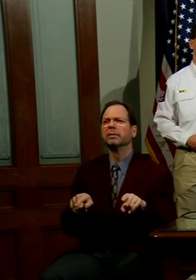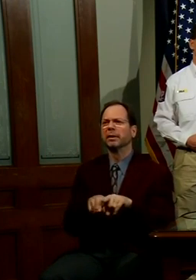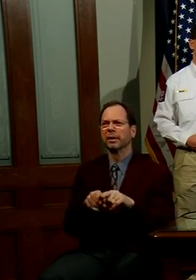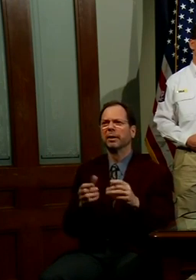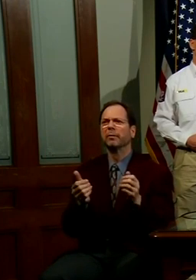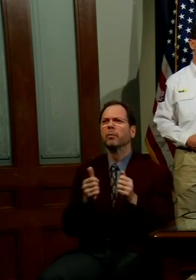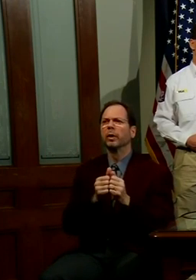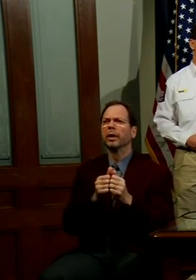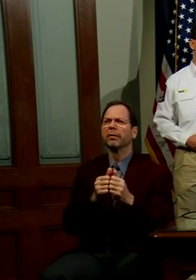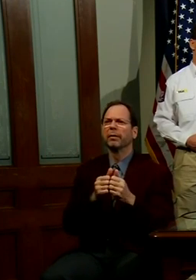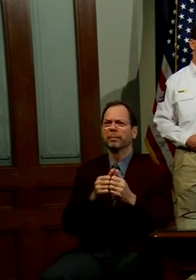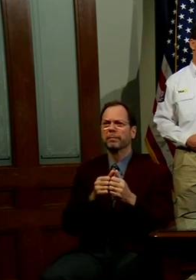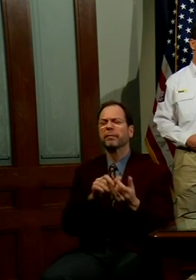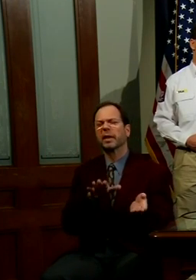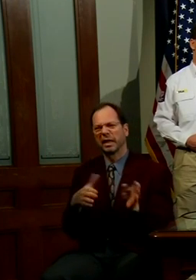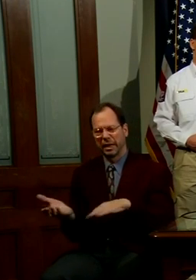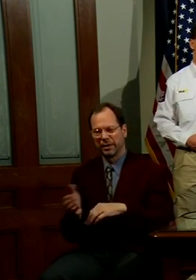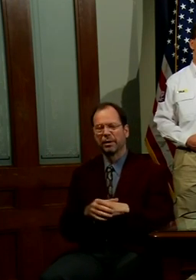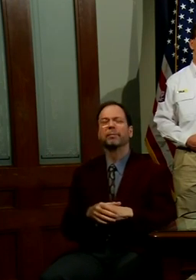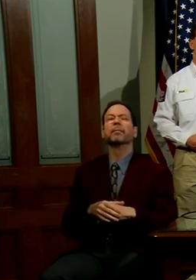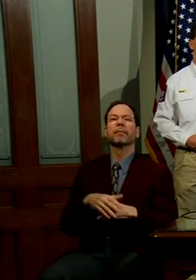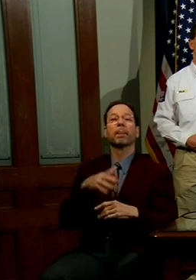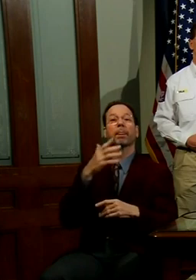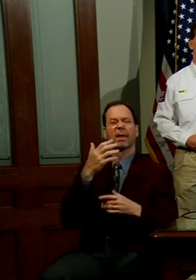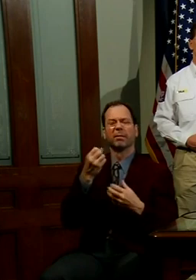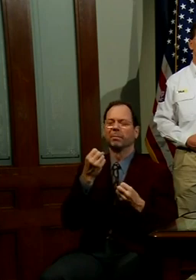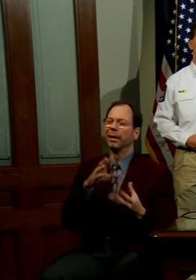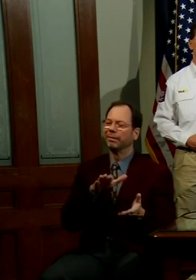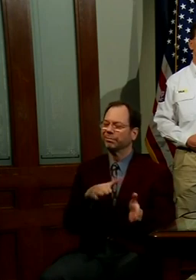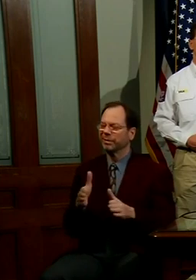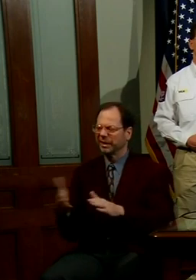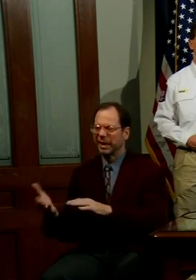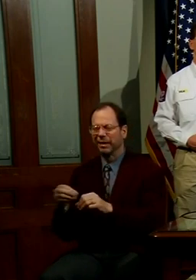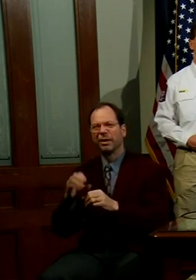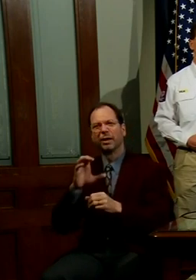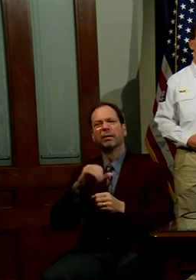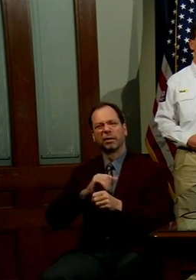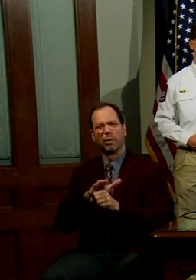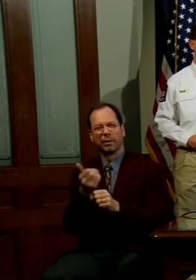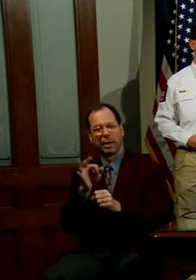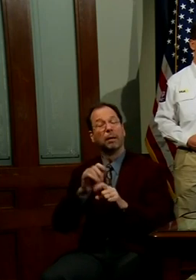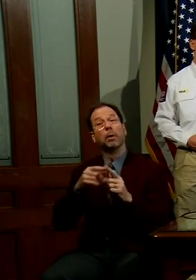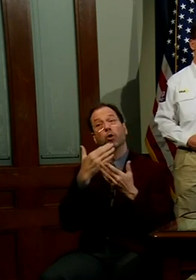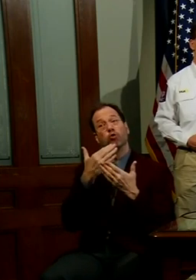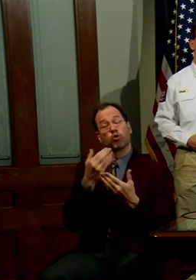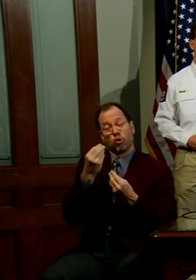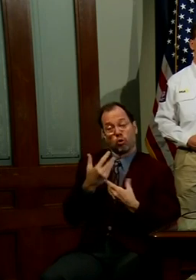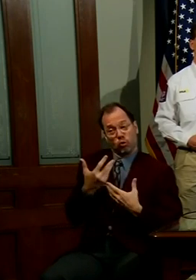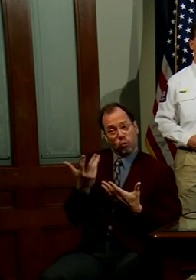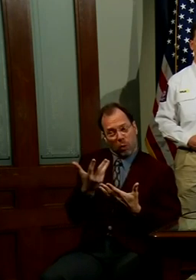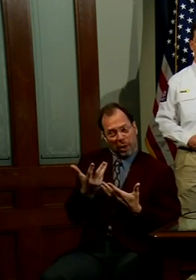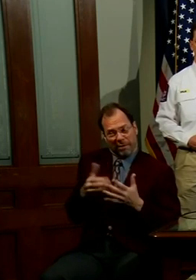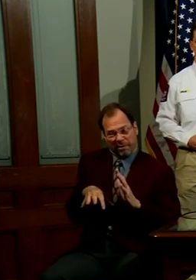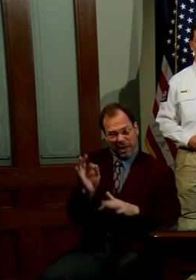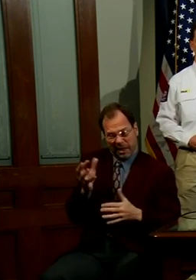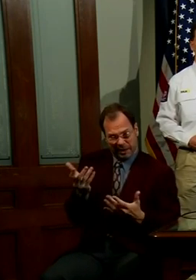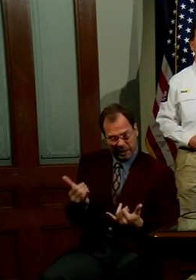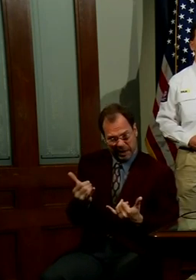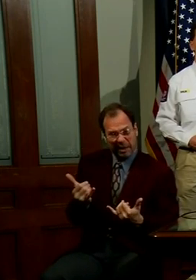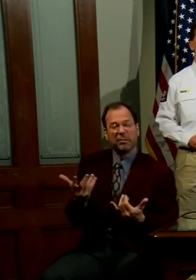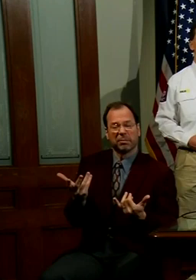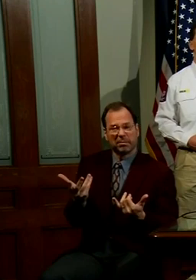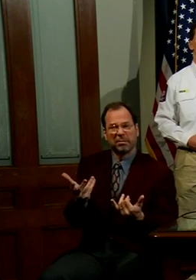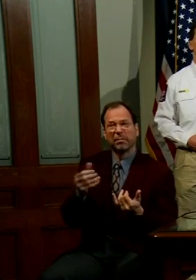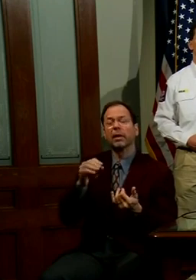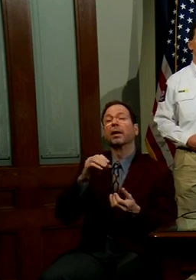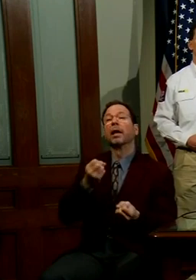though, tragically, we lost more Texans because of COVID-19, I mean, the good news coming from that would be this, and that is